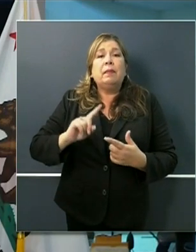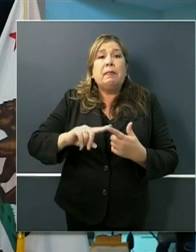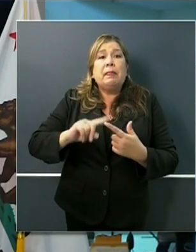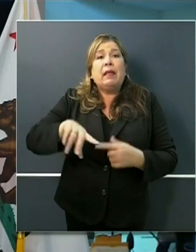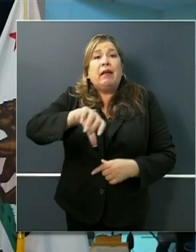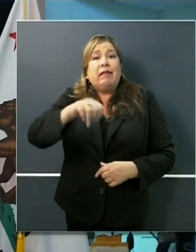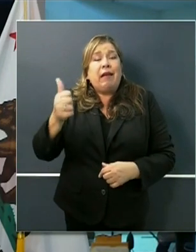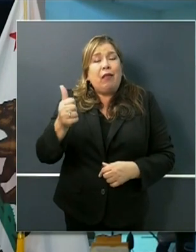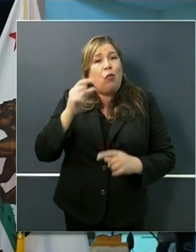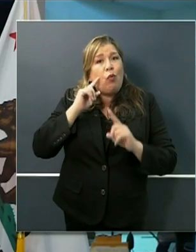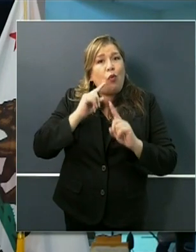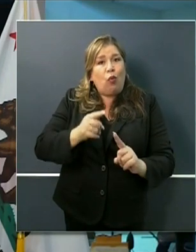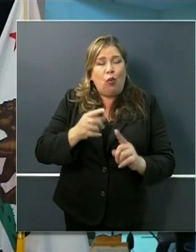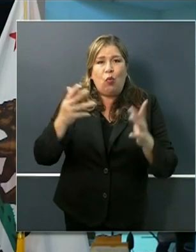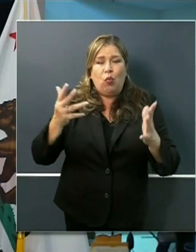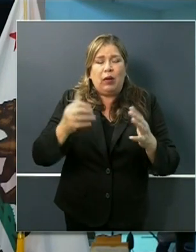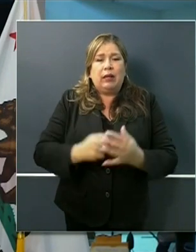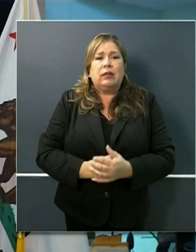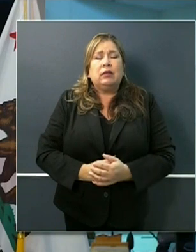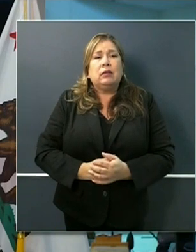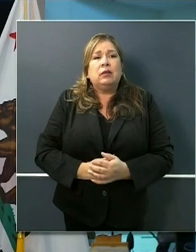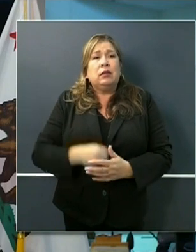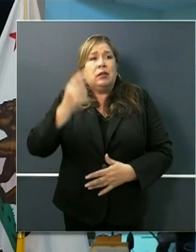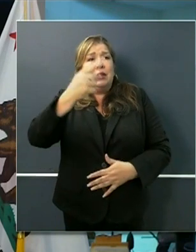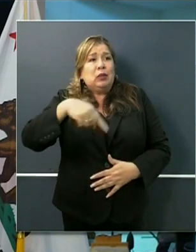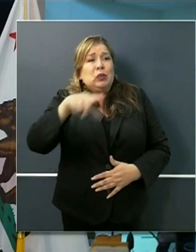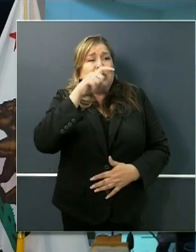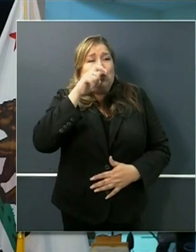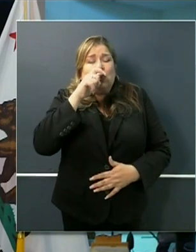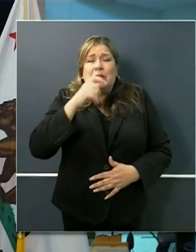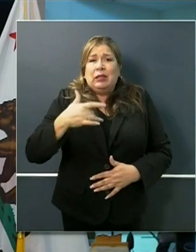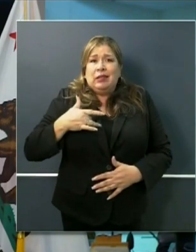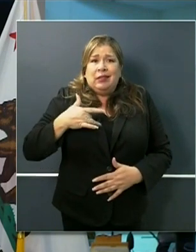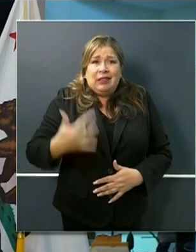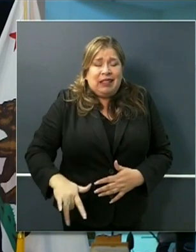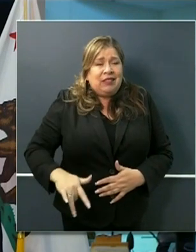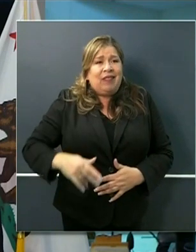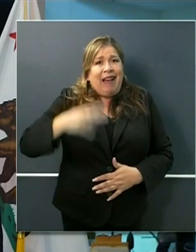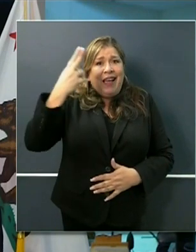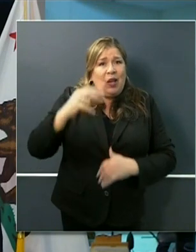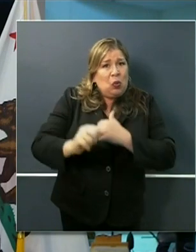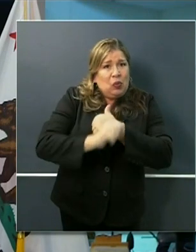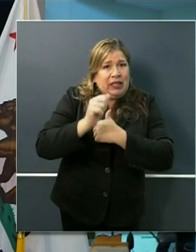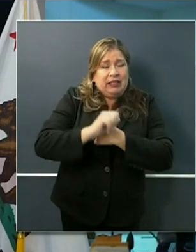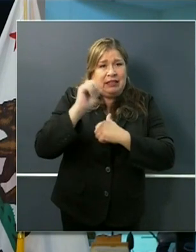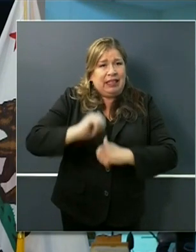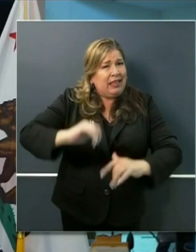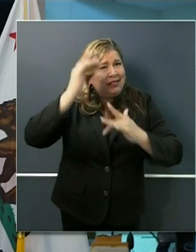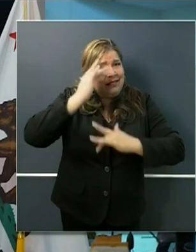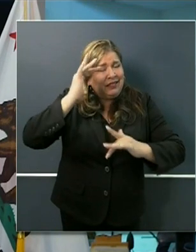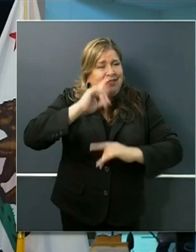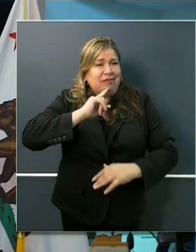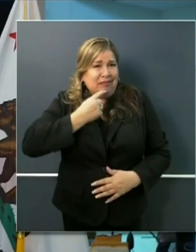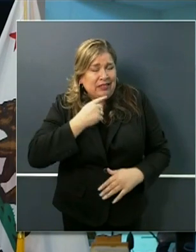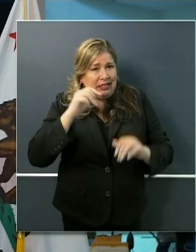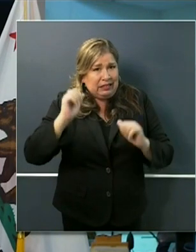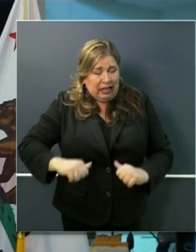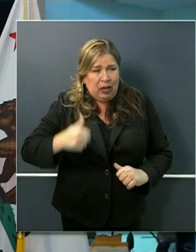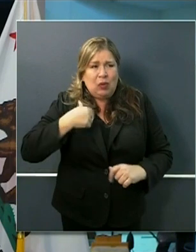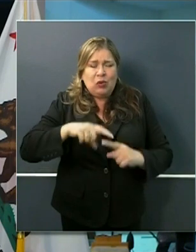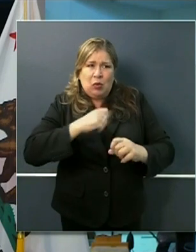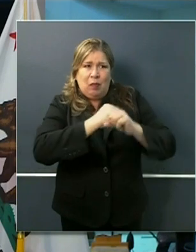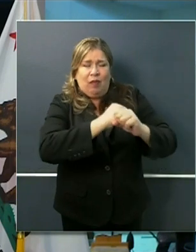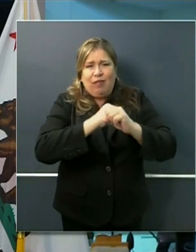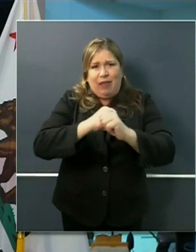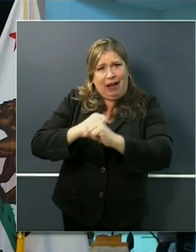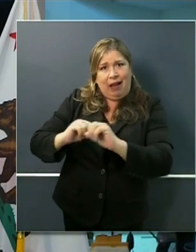is to prevent infection in people who are at high risk for severe disease as you know to date everything that we've done has been to make sure that